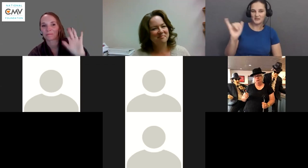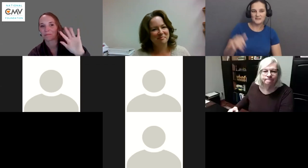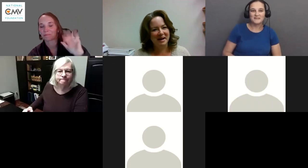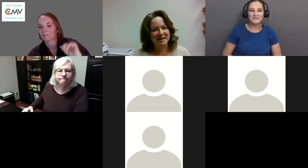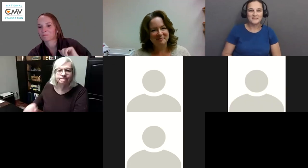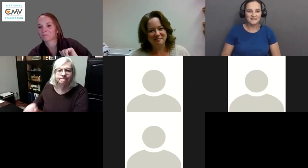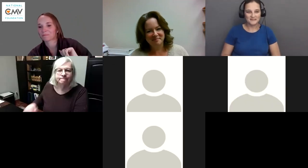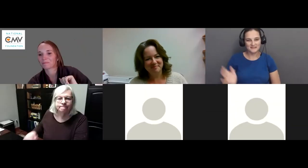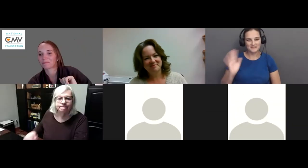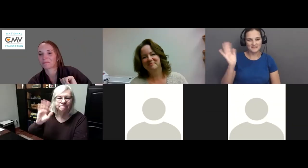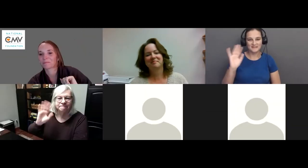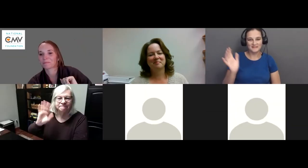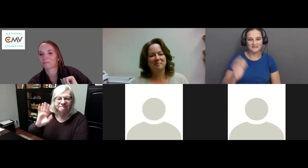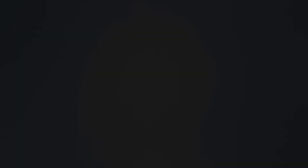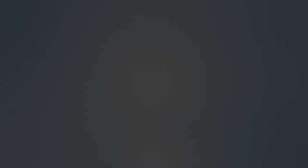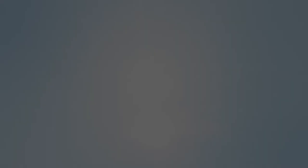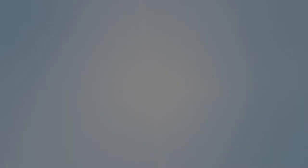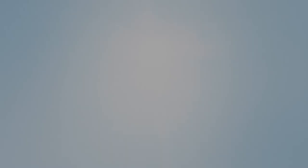Thanks.